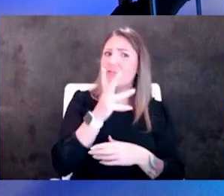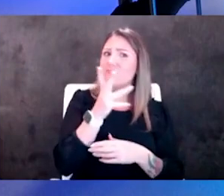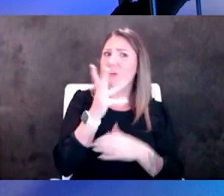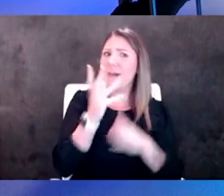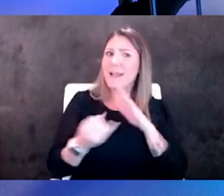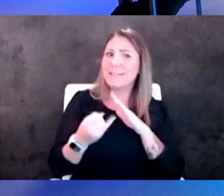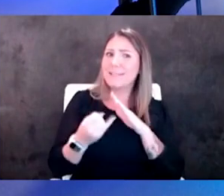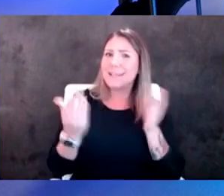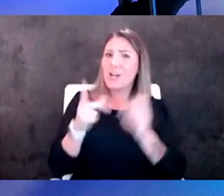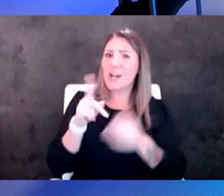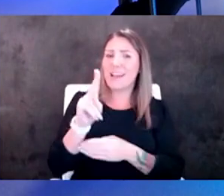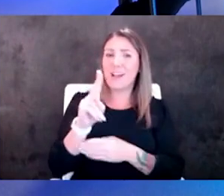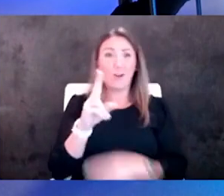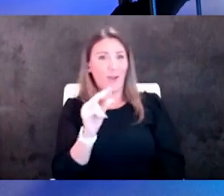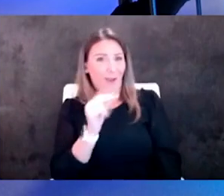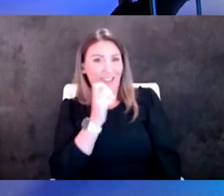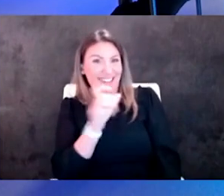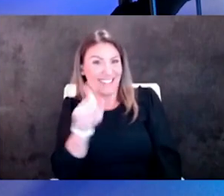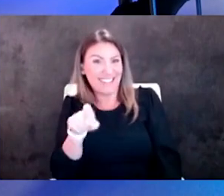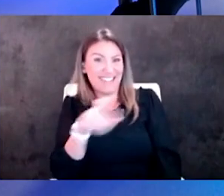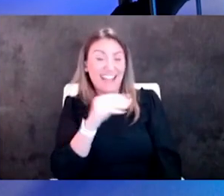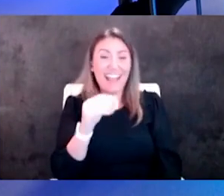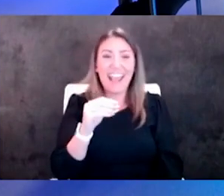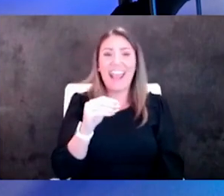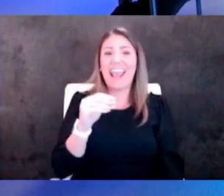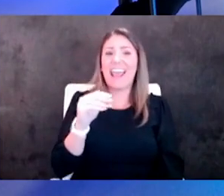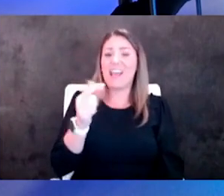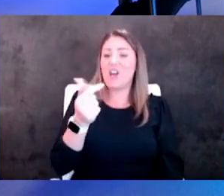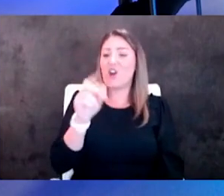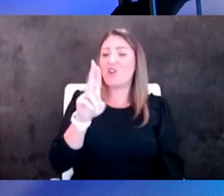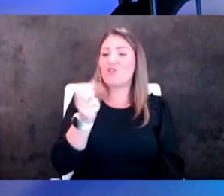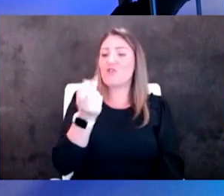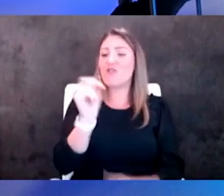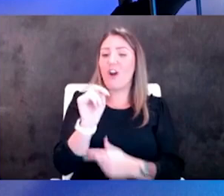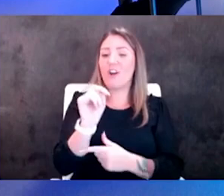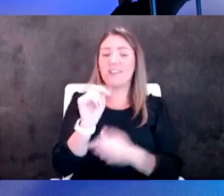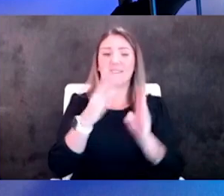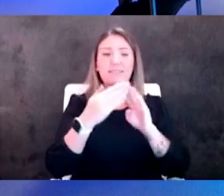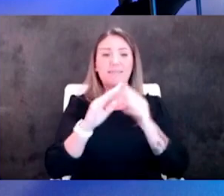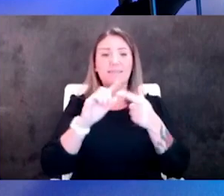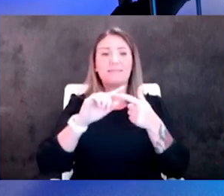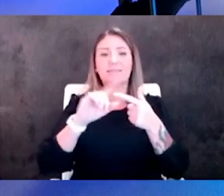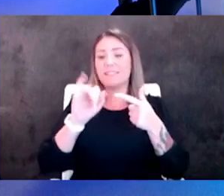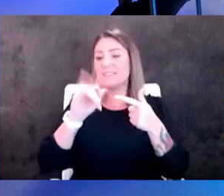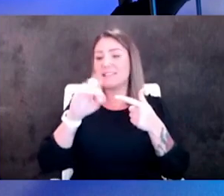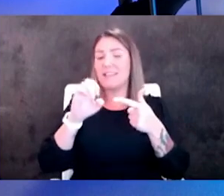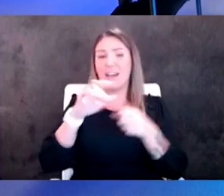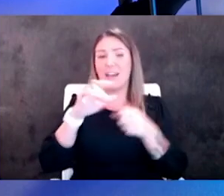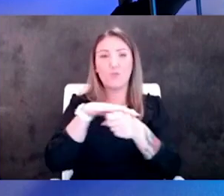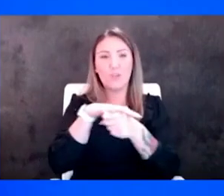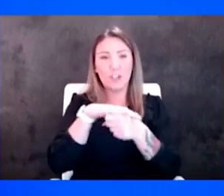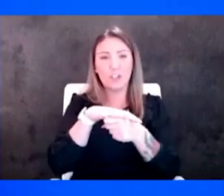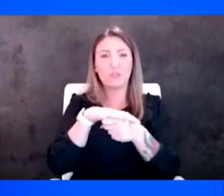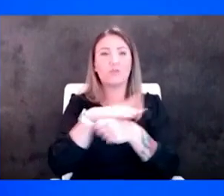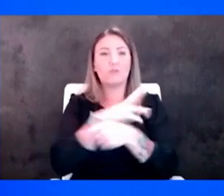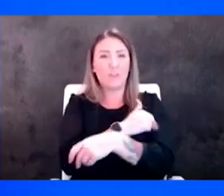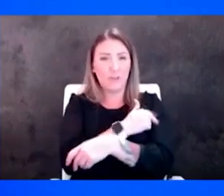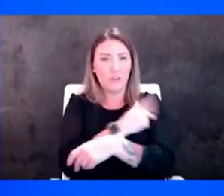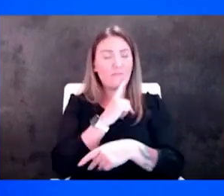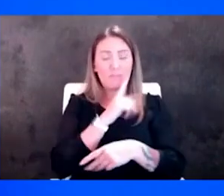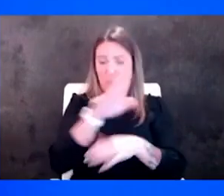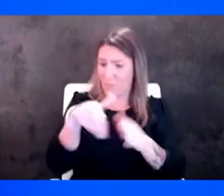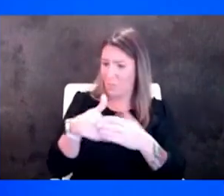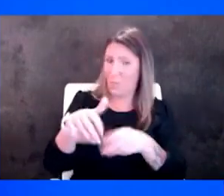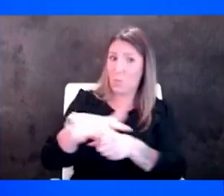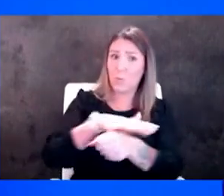there you go garden city salina regional um we really are trying to work with entire region so that the